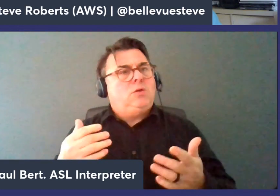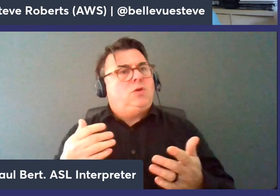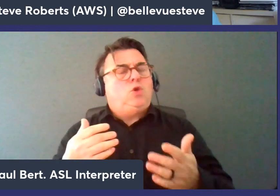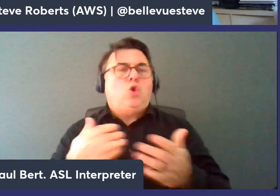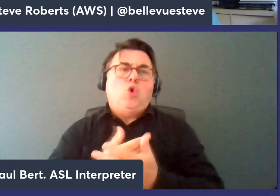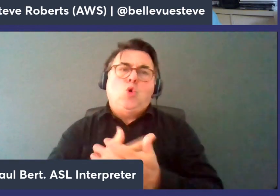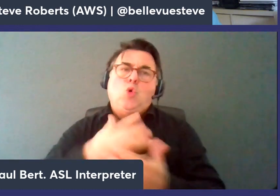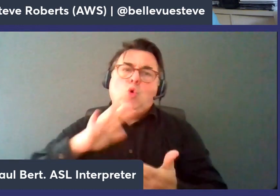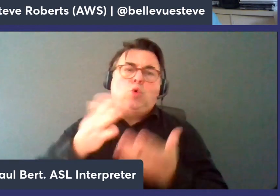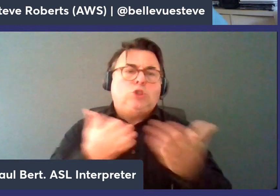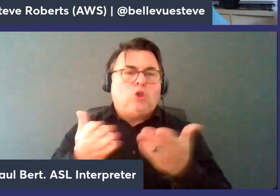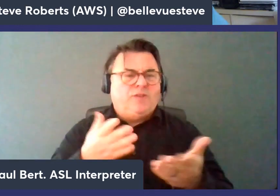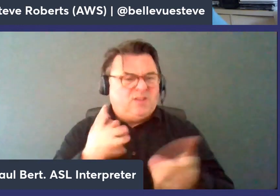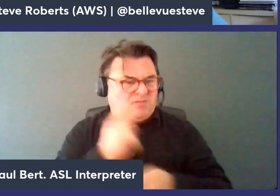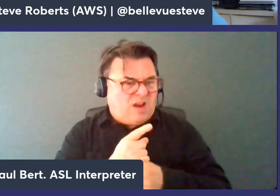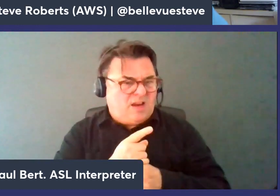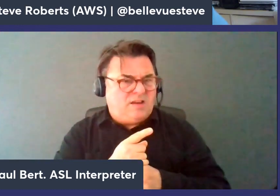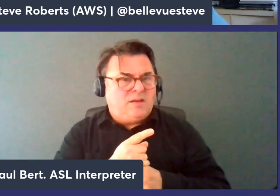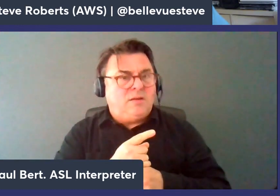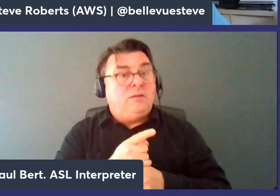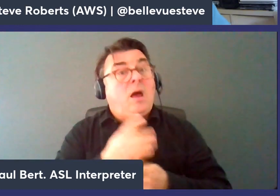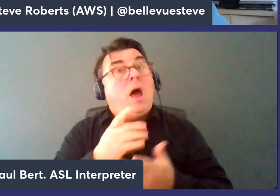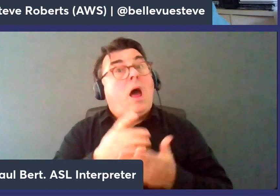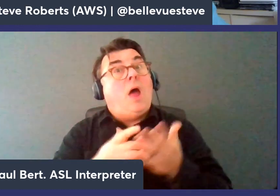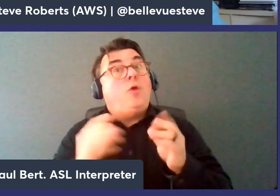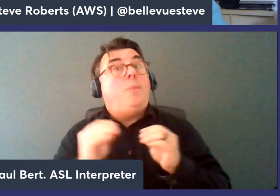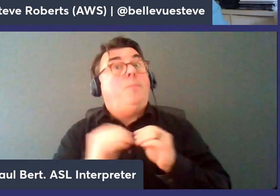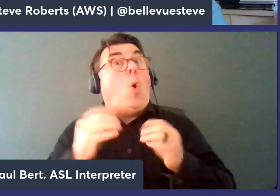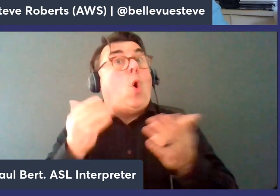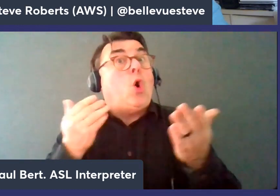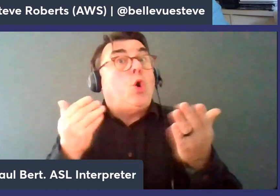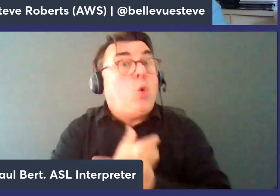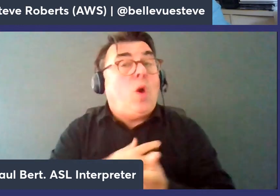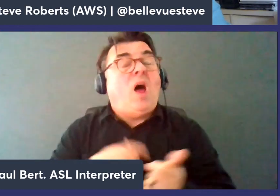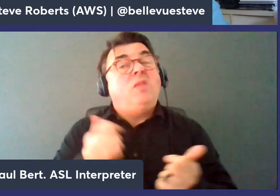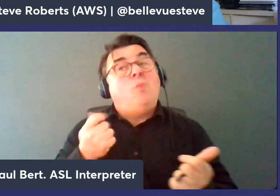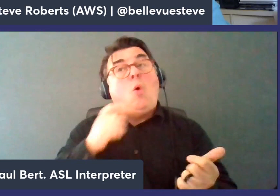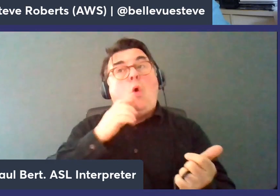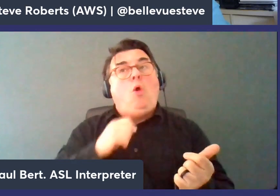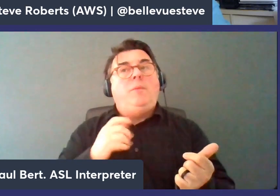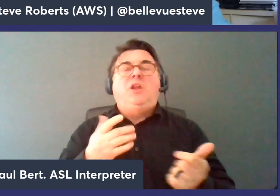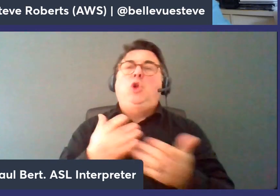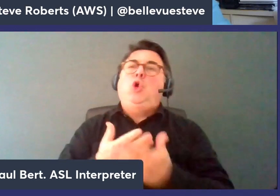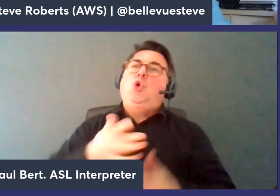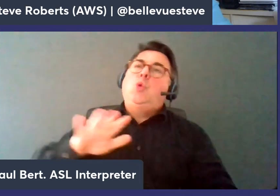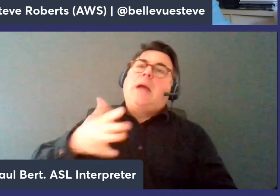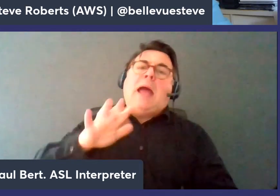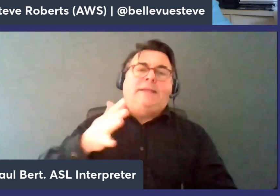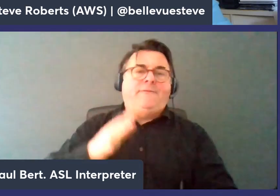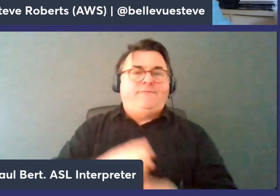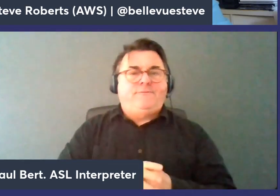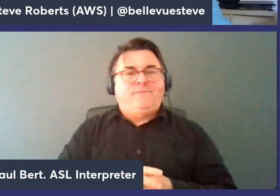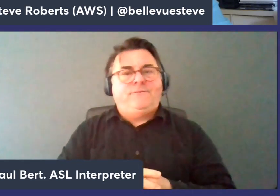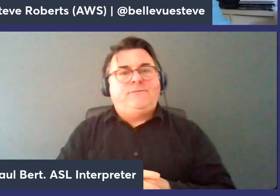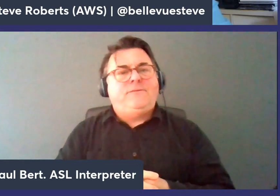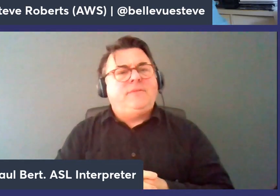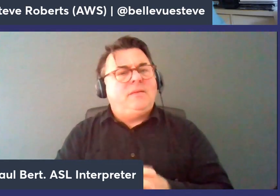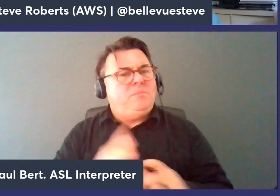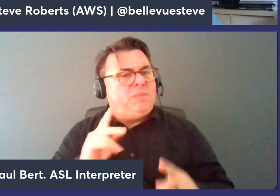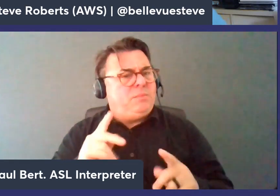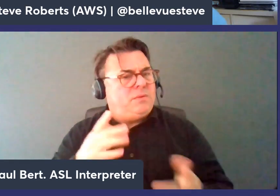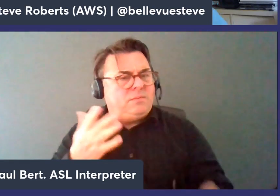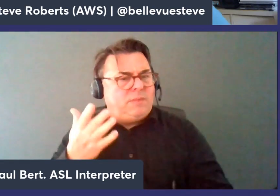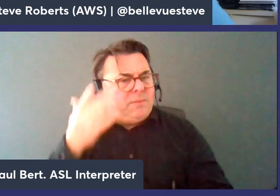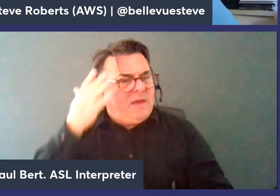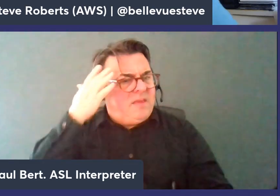service i should call it you know there are newer services there are older services but it's still new ish uh i think people may not be